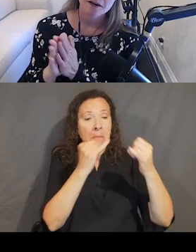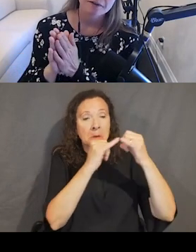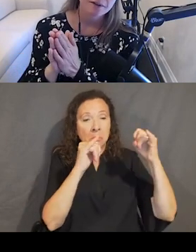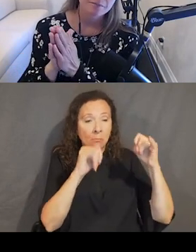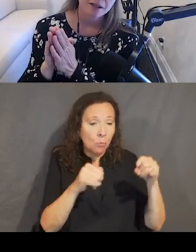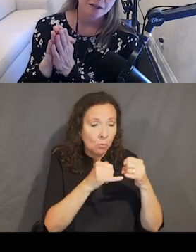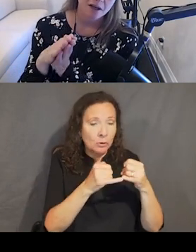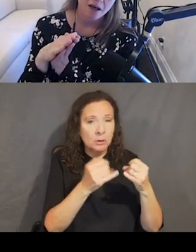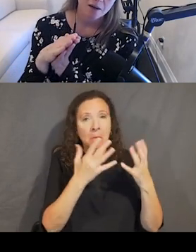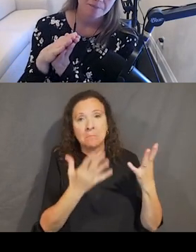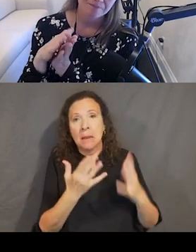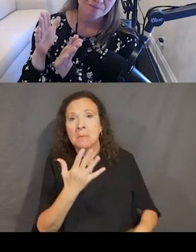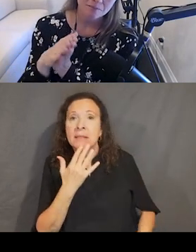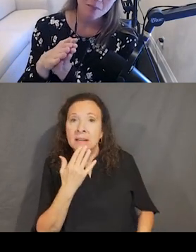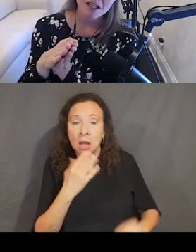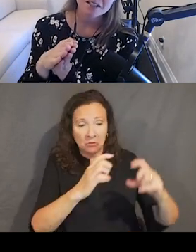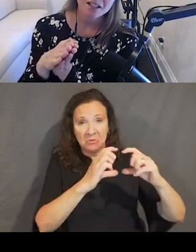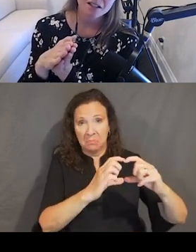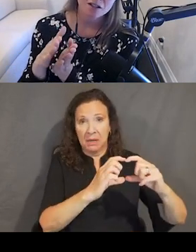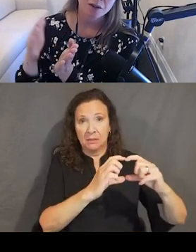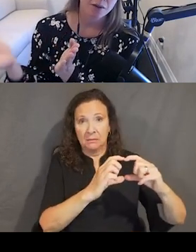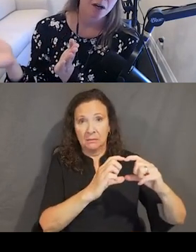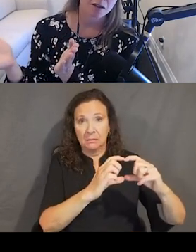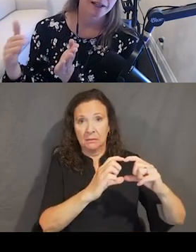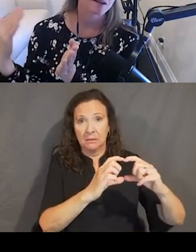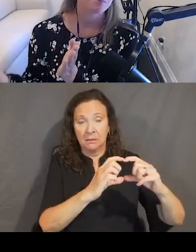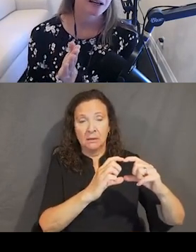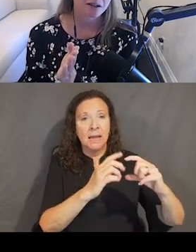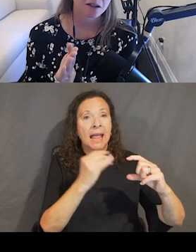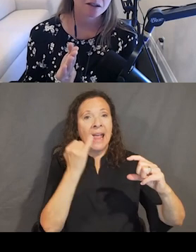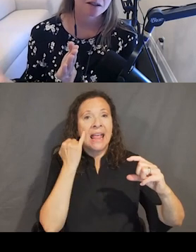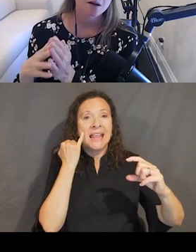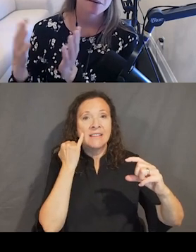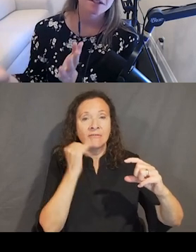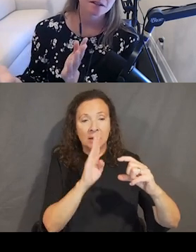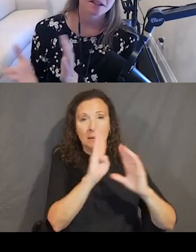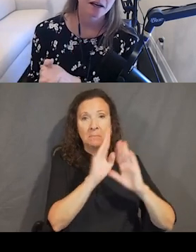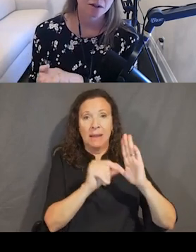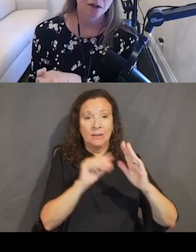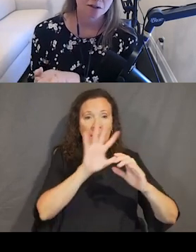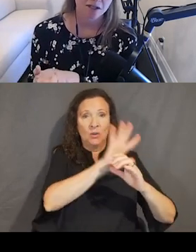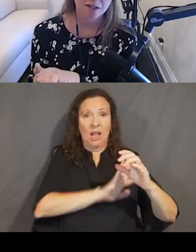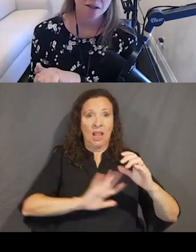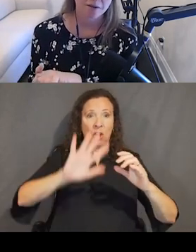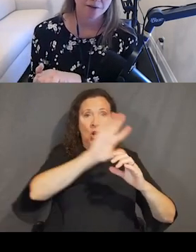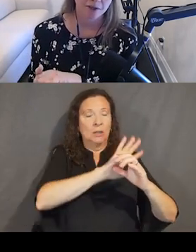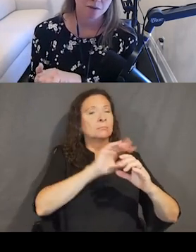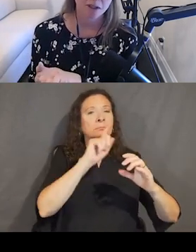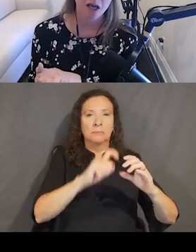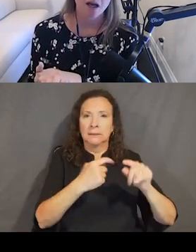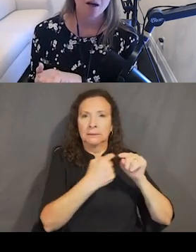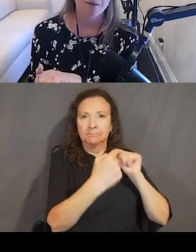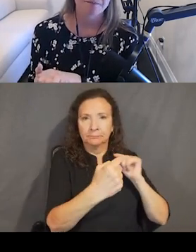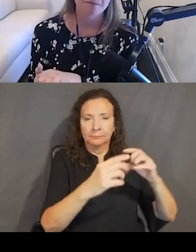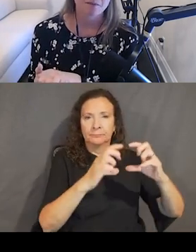wherever the button is adjacent to another color, like the background color, well, we still need to have good contrast there of three to